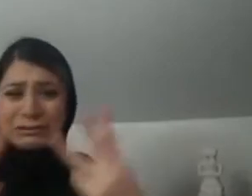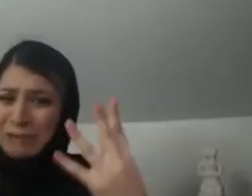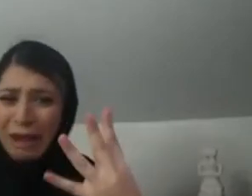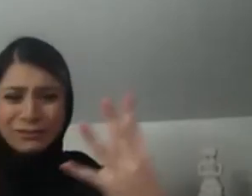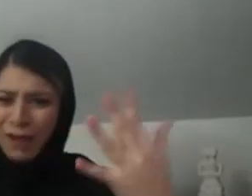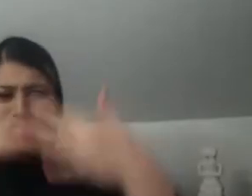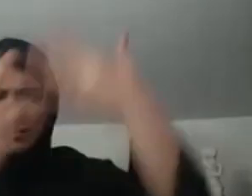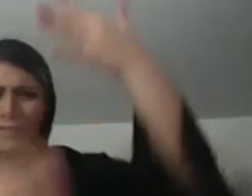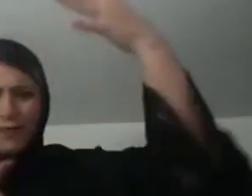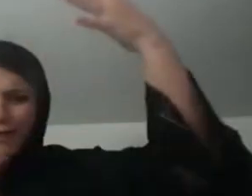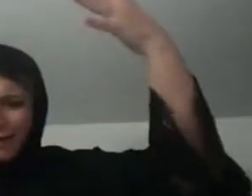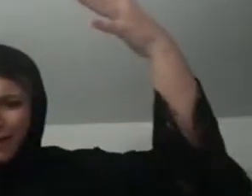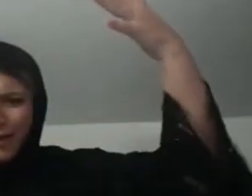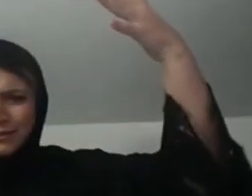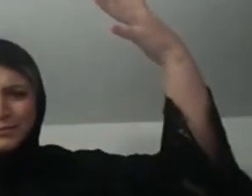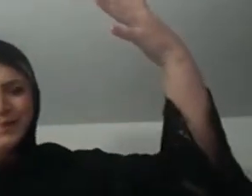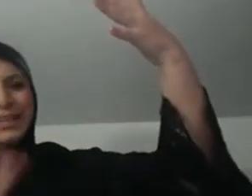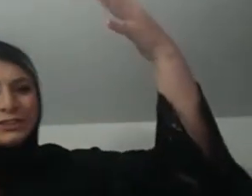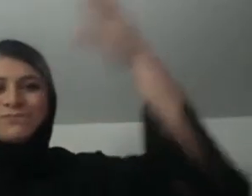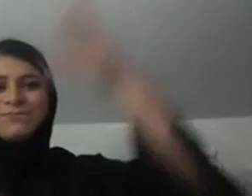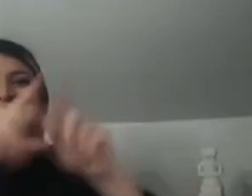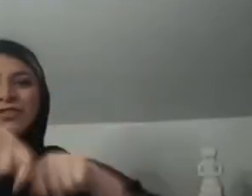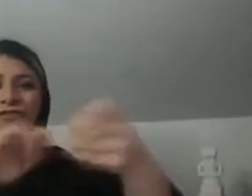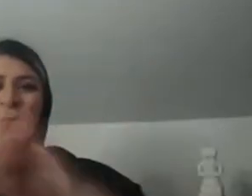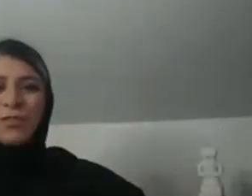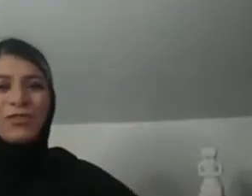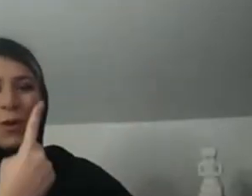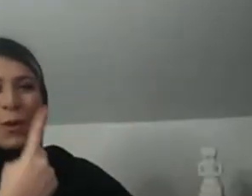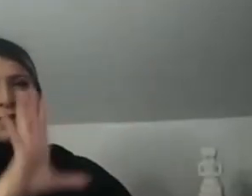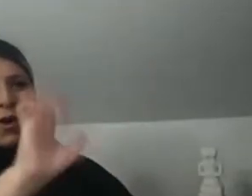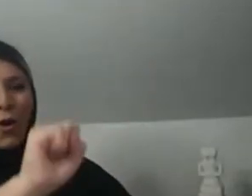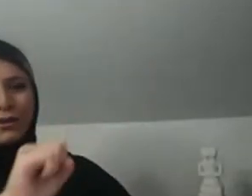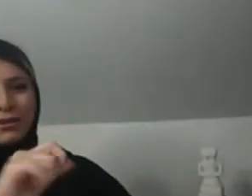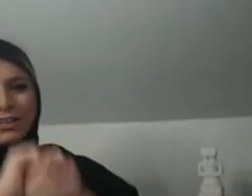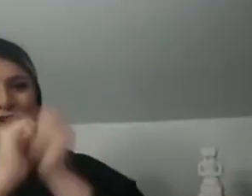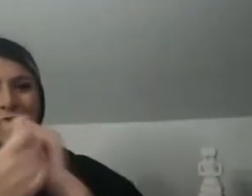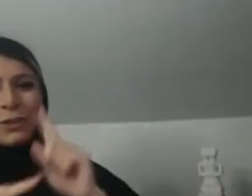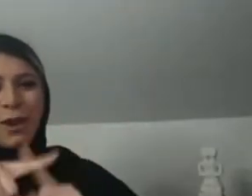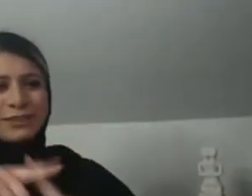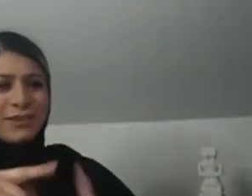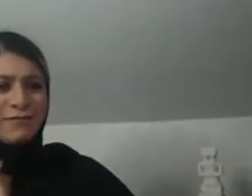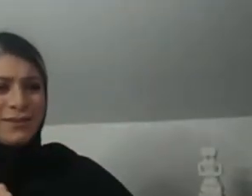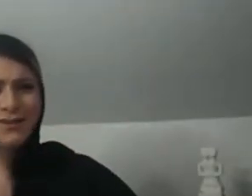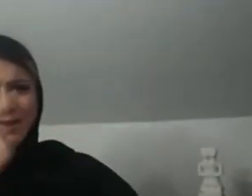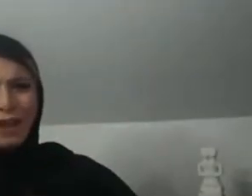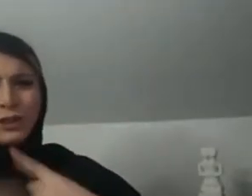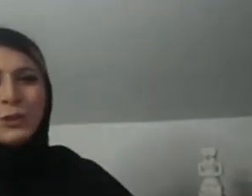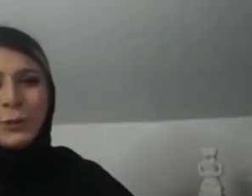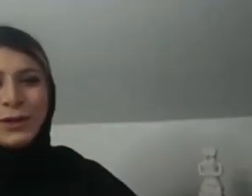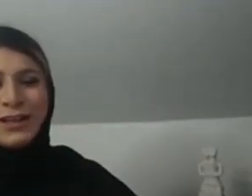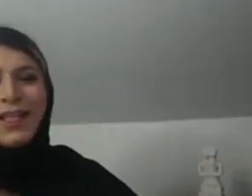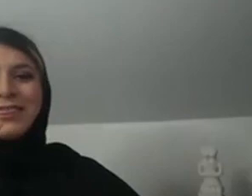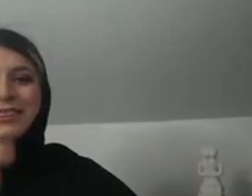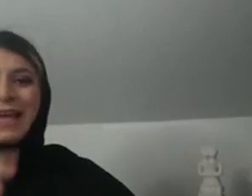they question what that is. A lot of people do not still know what that means. It's on a long list. So I say to people, okay,